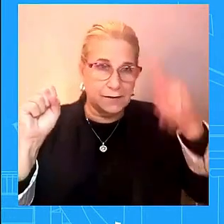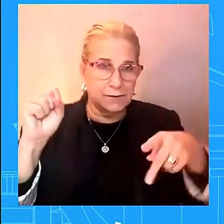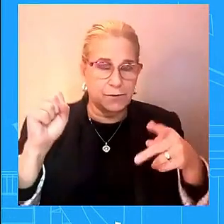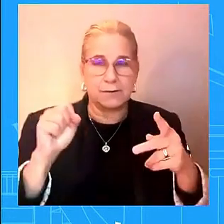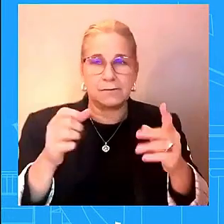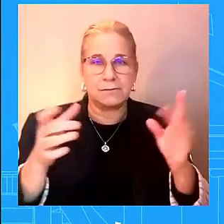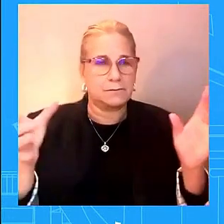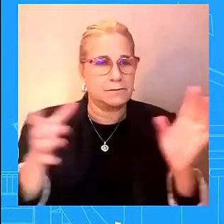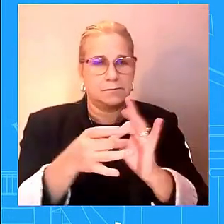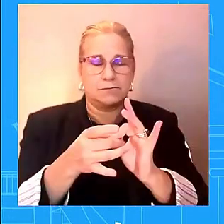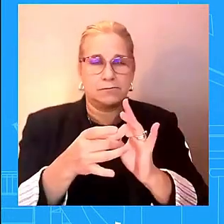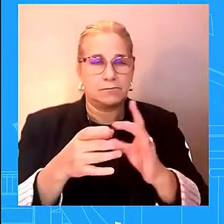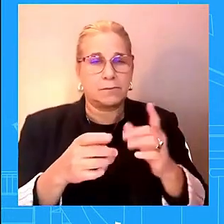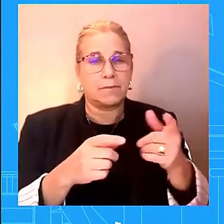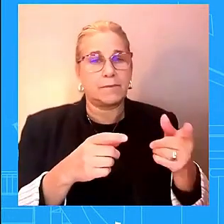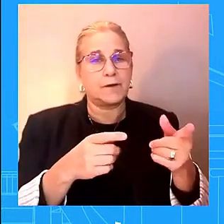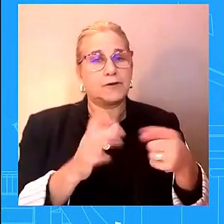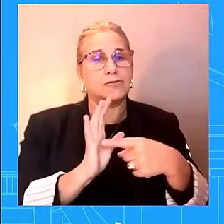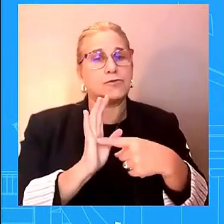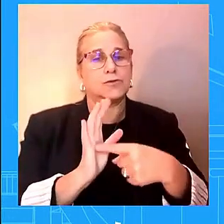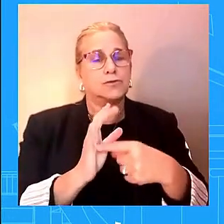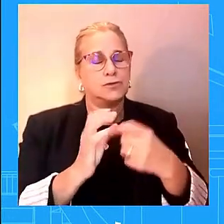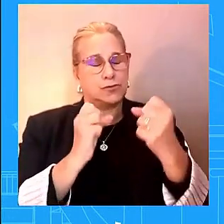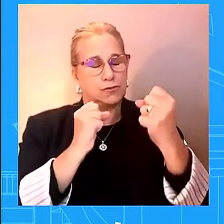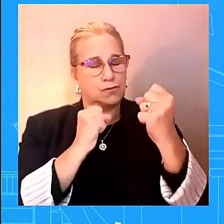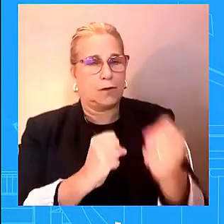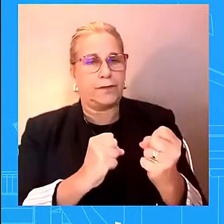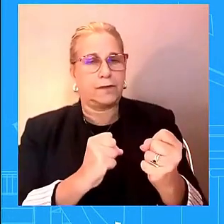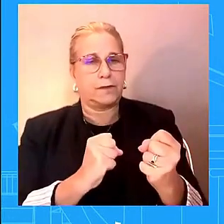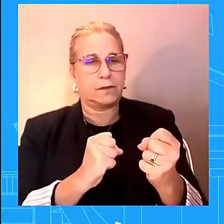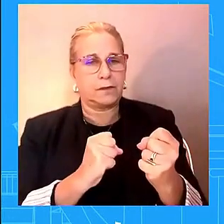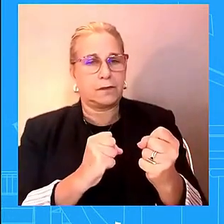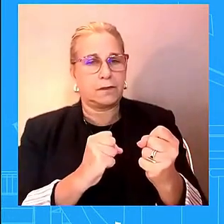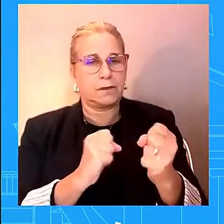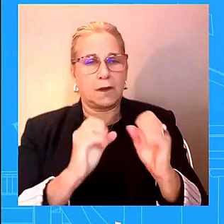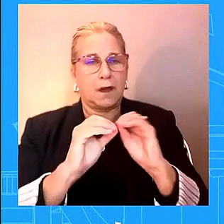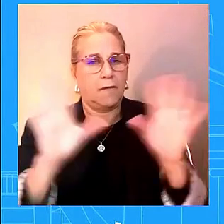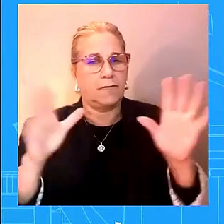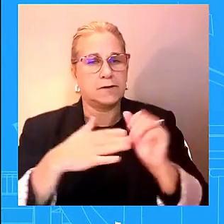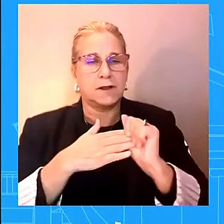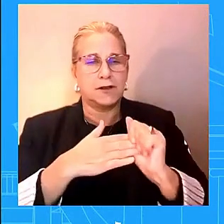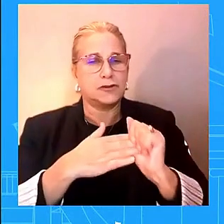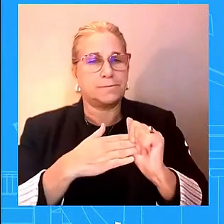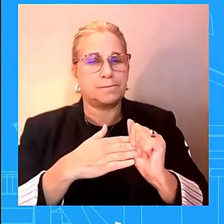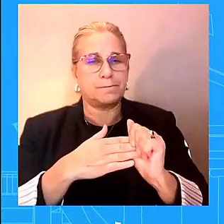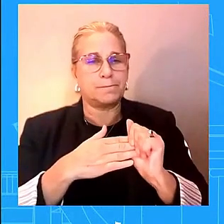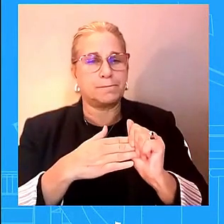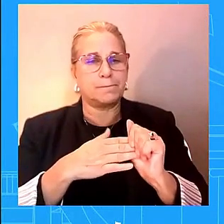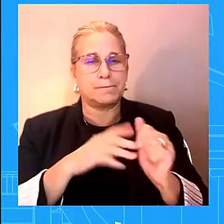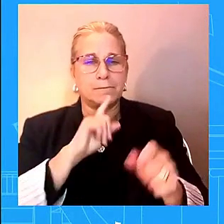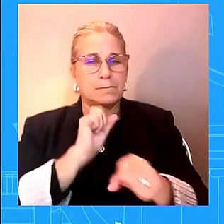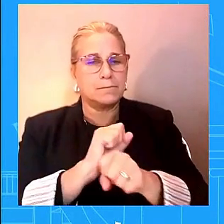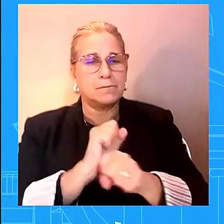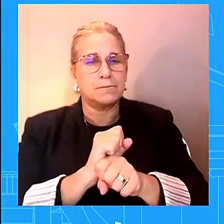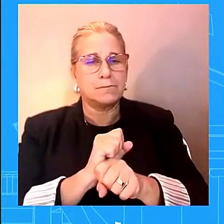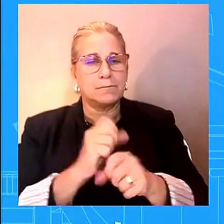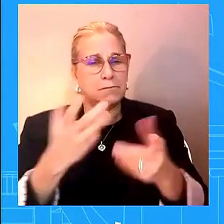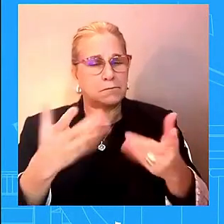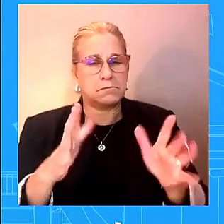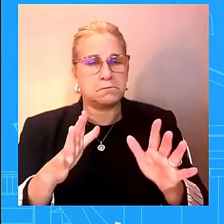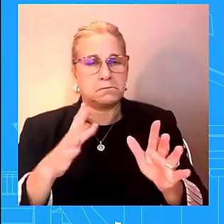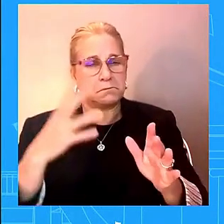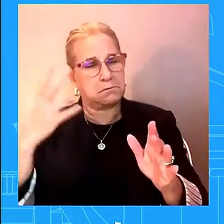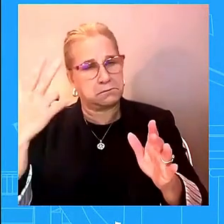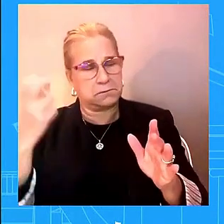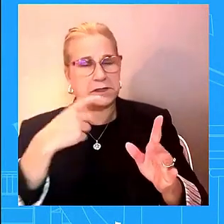strength uh leadership and that's what this president has seen as well he has said this uh and um and cares